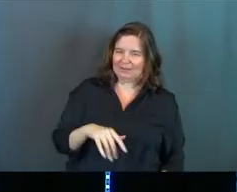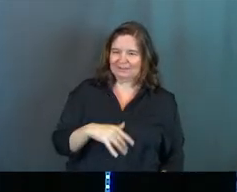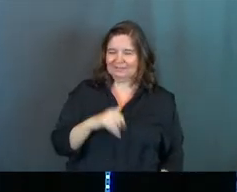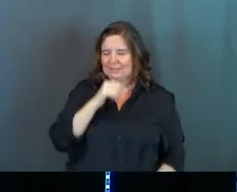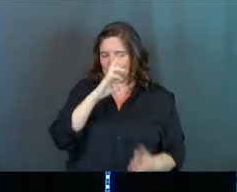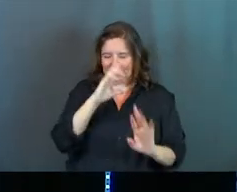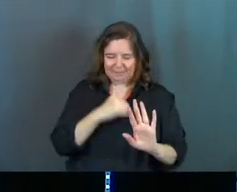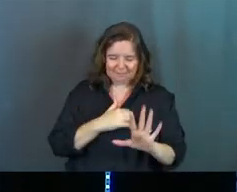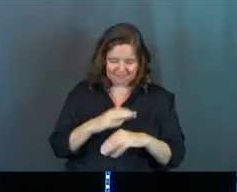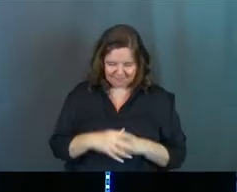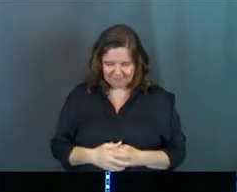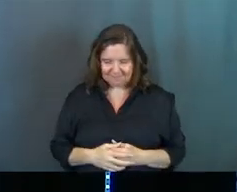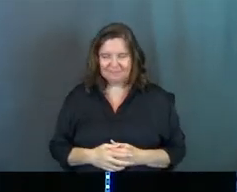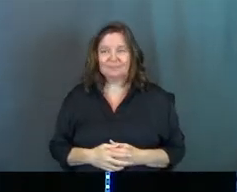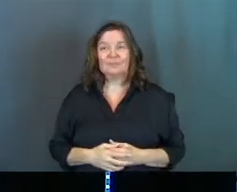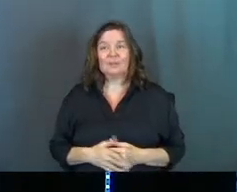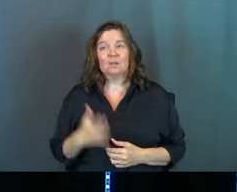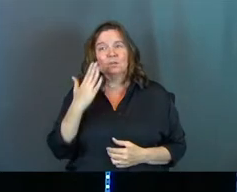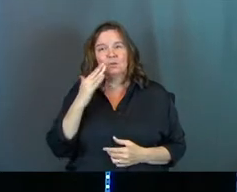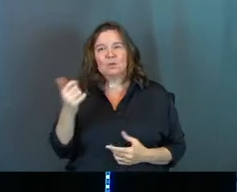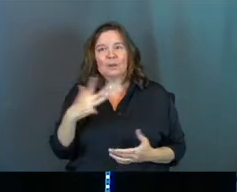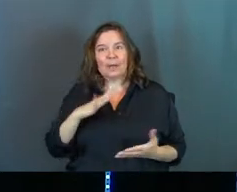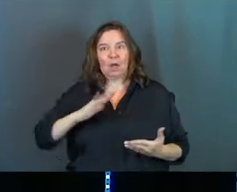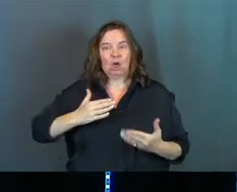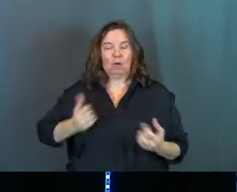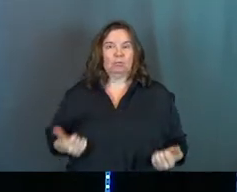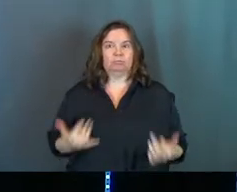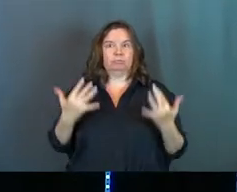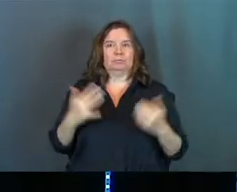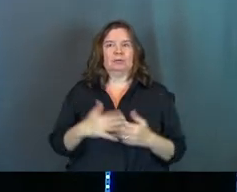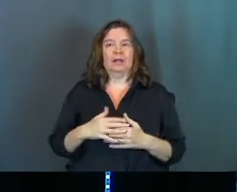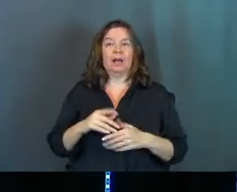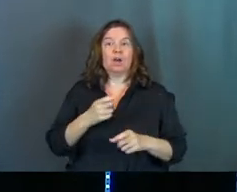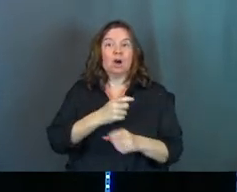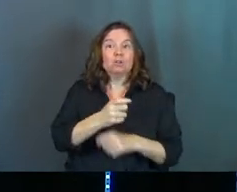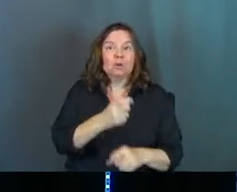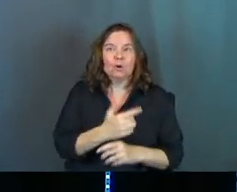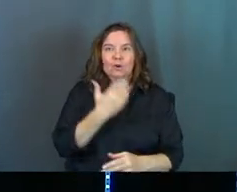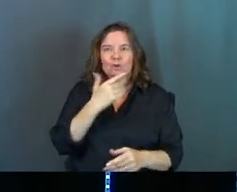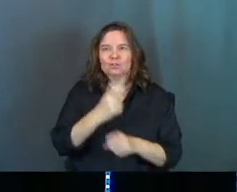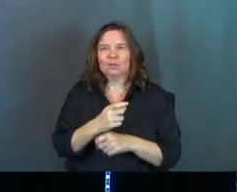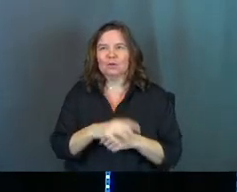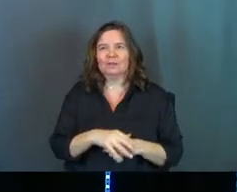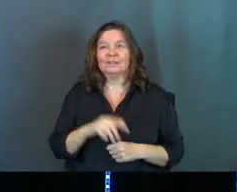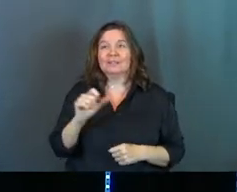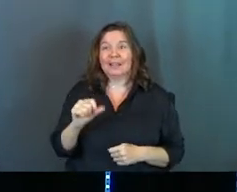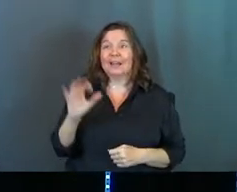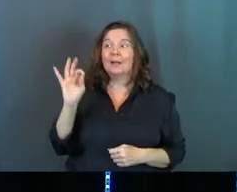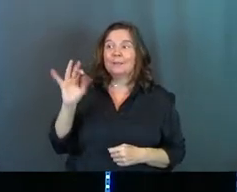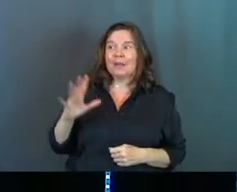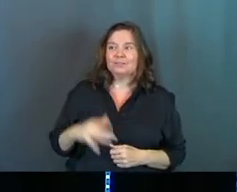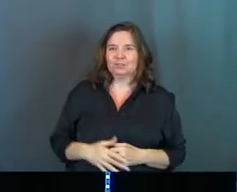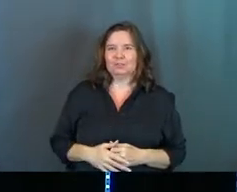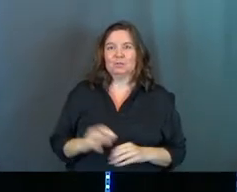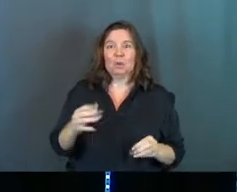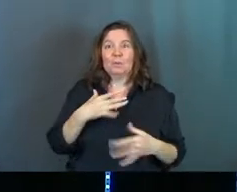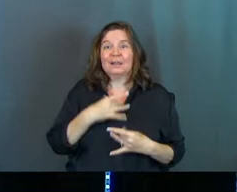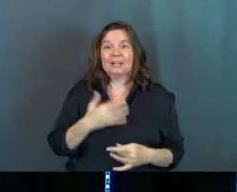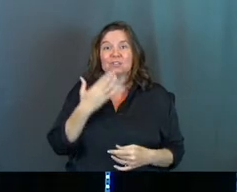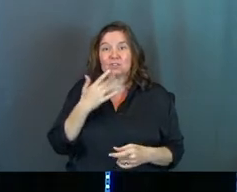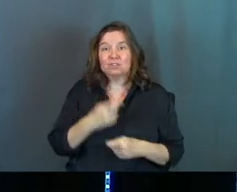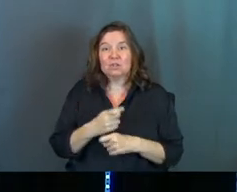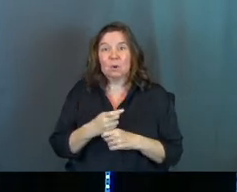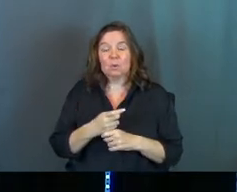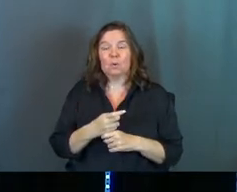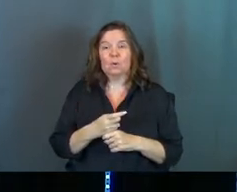It's disrespectful. You don't like things overdone, right? A joke, a good joke. And you're like, yeah, pastor. Nobody likes a good